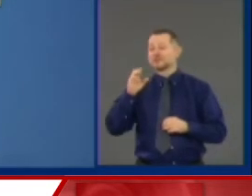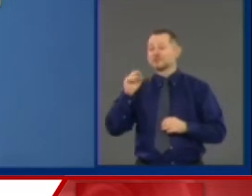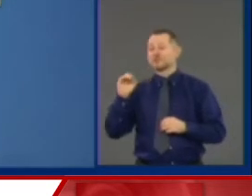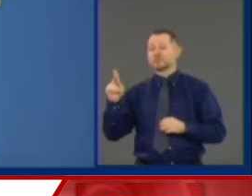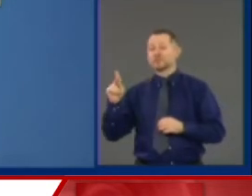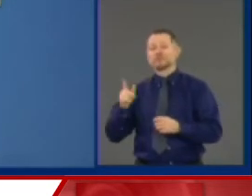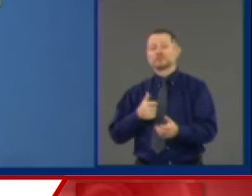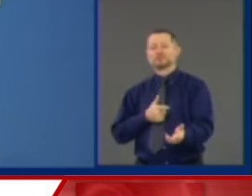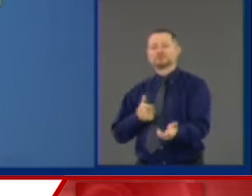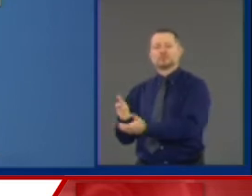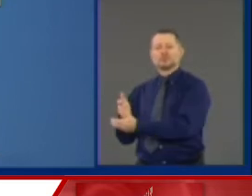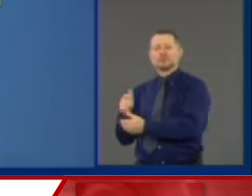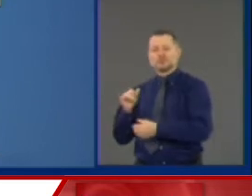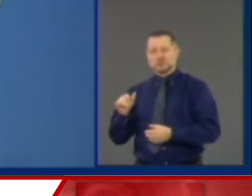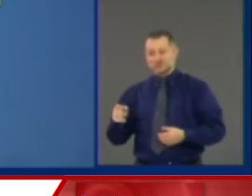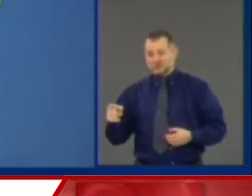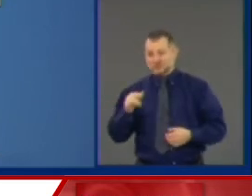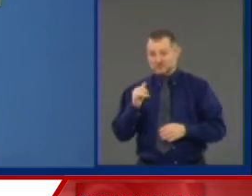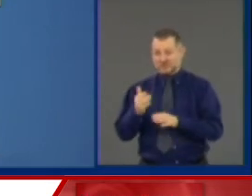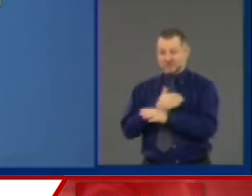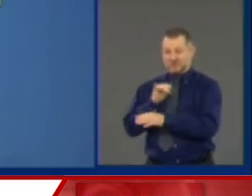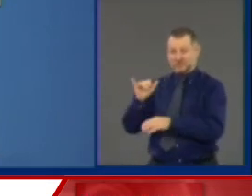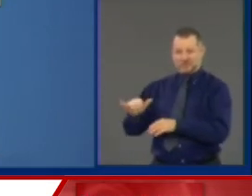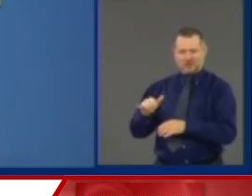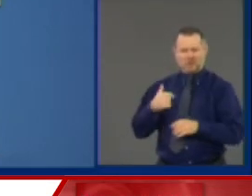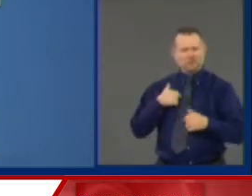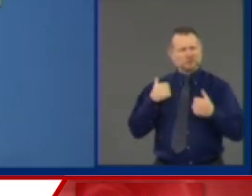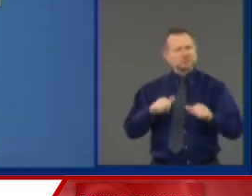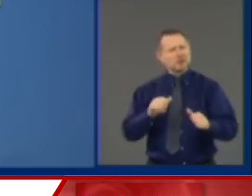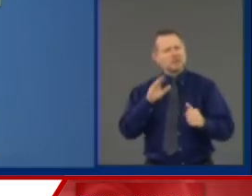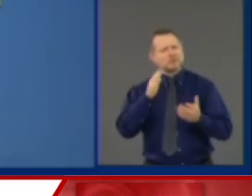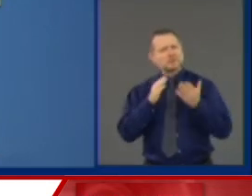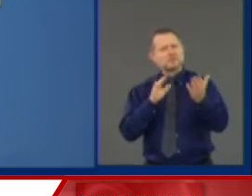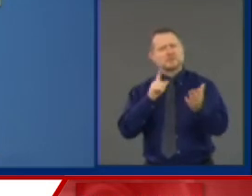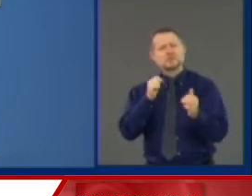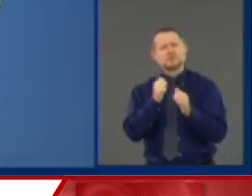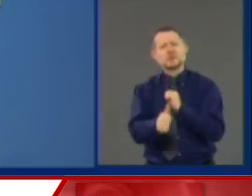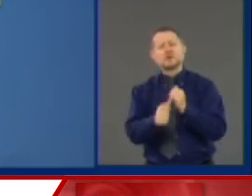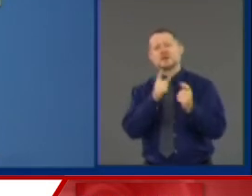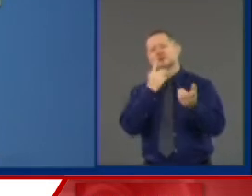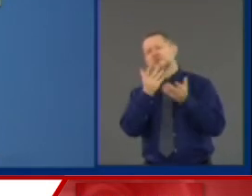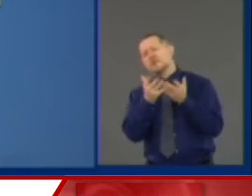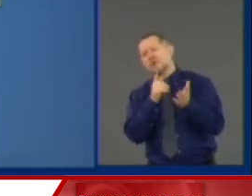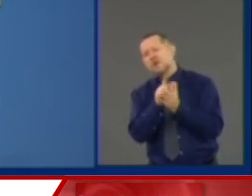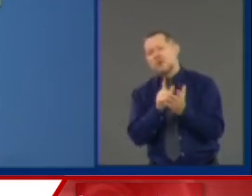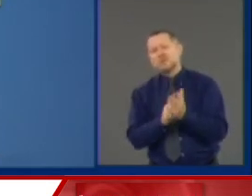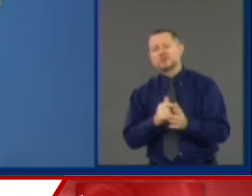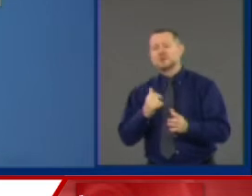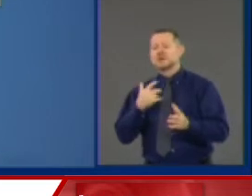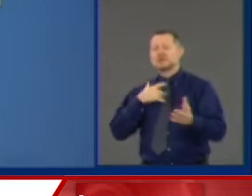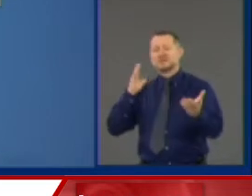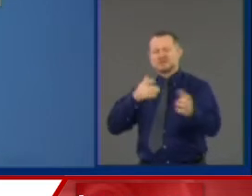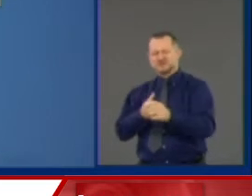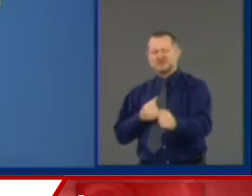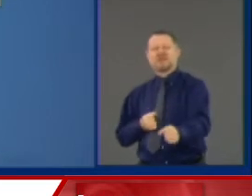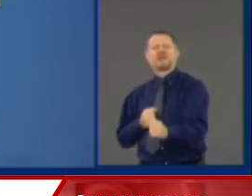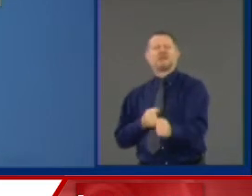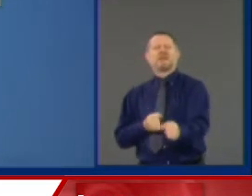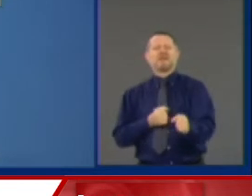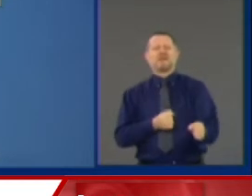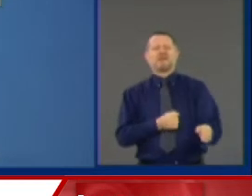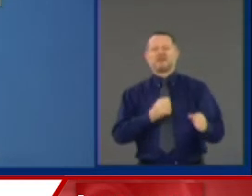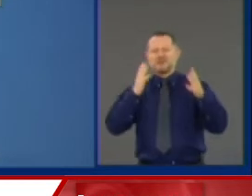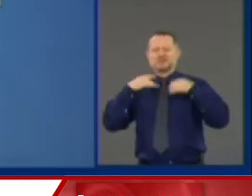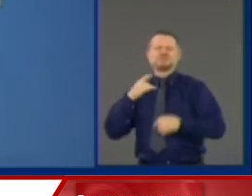common sense gun safety. Do you really? Do need an assault weapon to kill a deer? Do then the Sandy